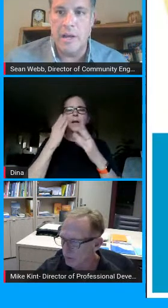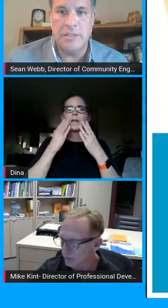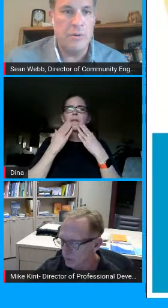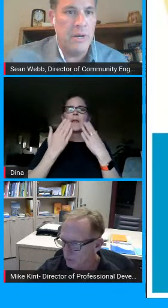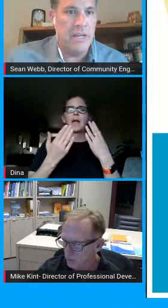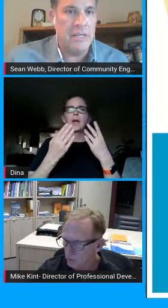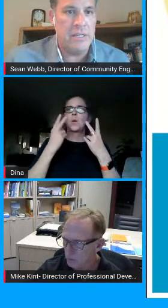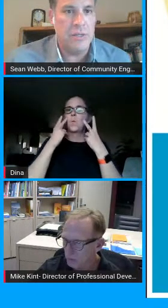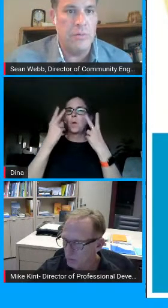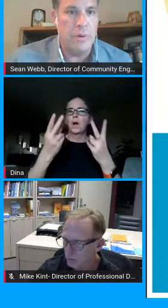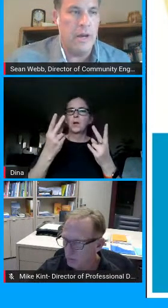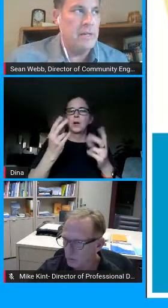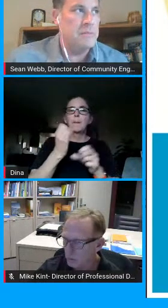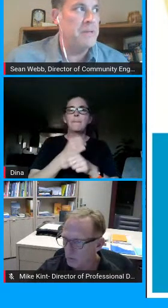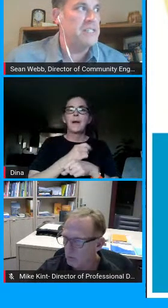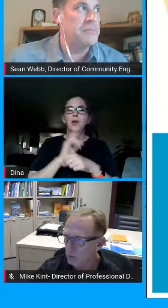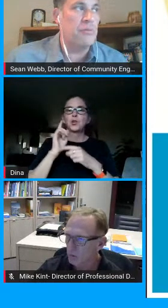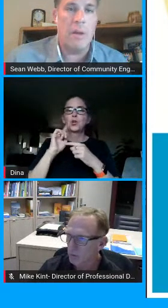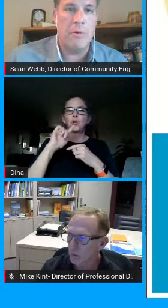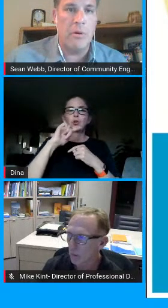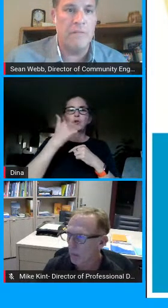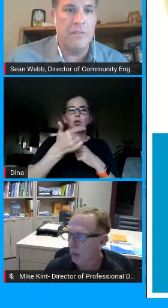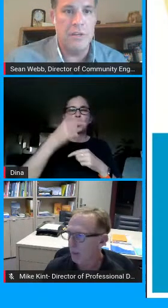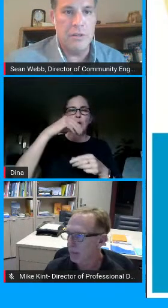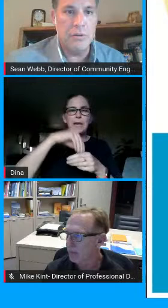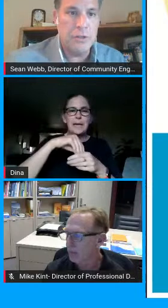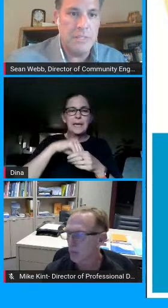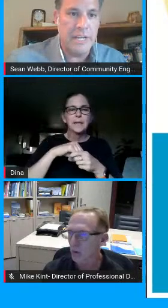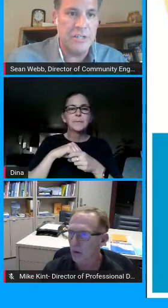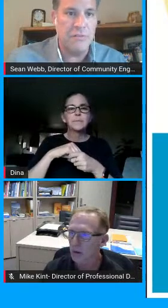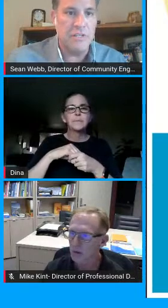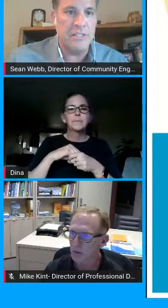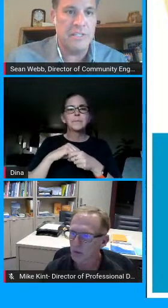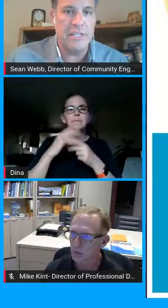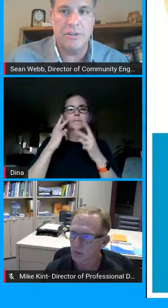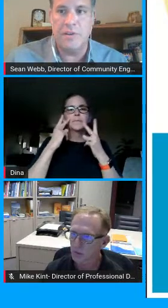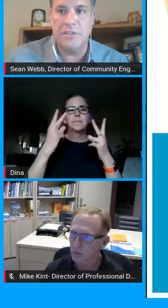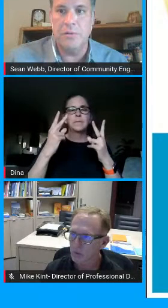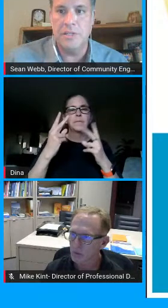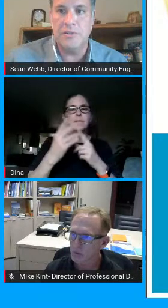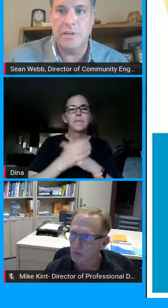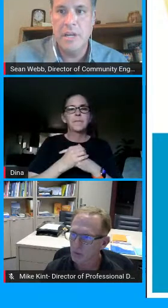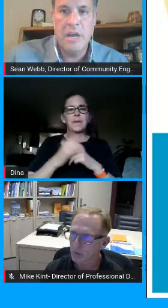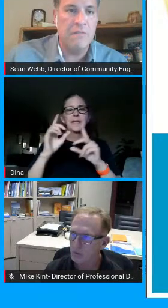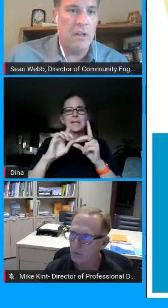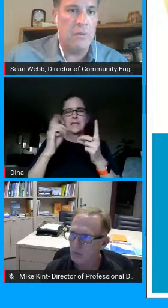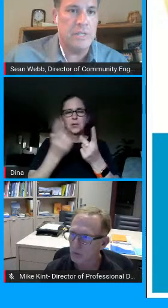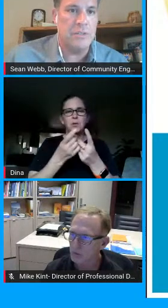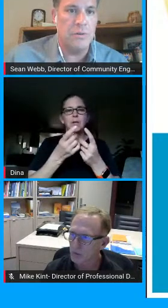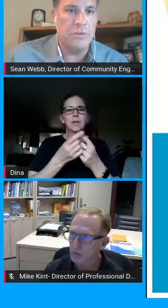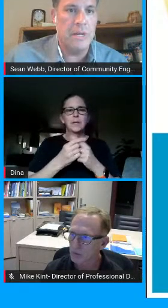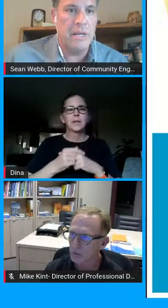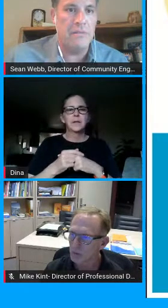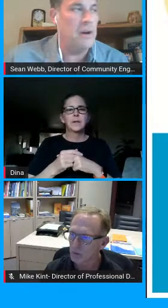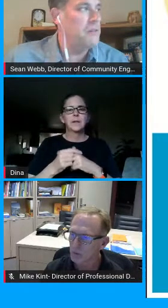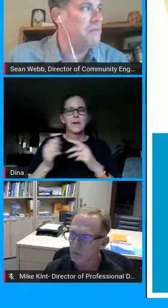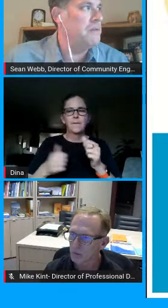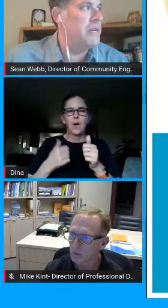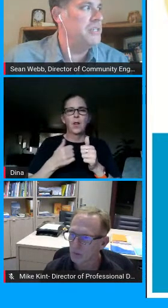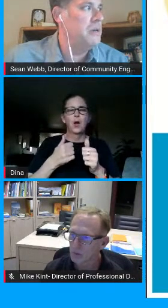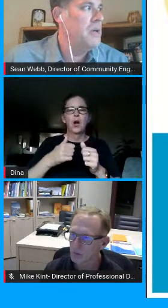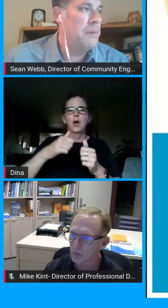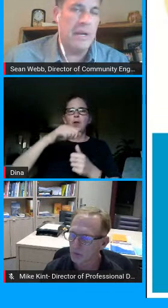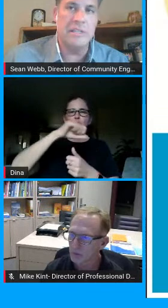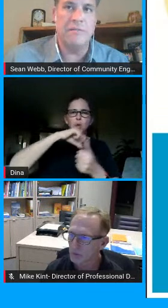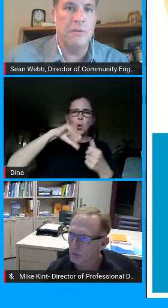sure to uh tune in to uh be a subscriber of the youtube station for desert sands unified school district follow us on social media follow